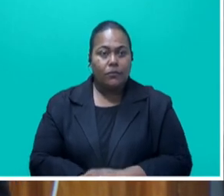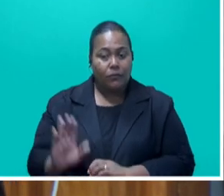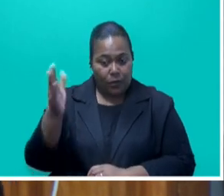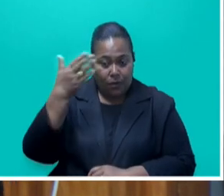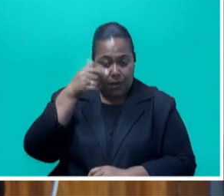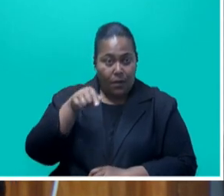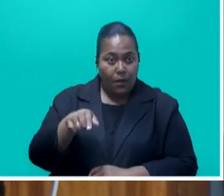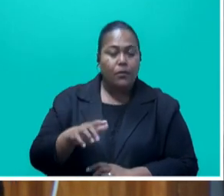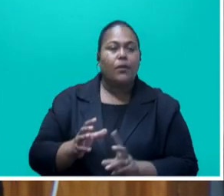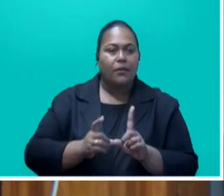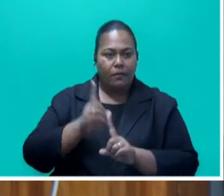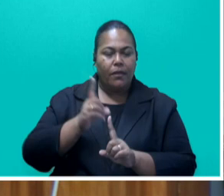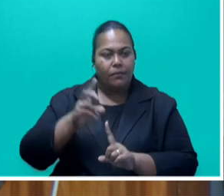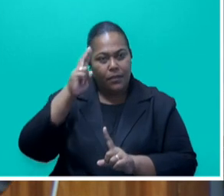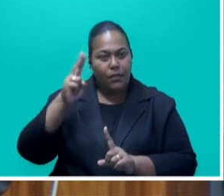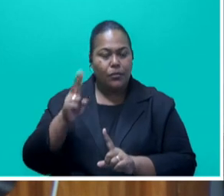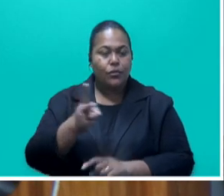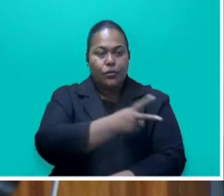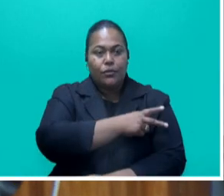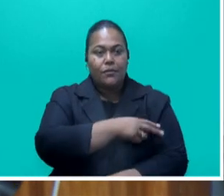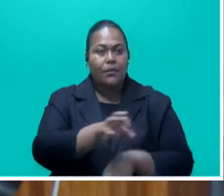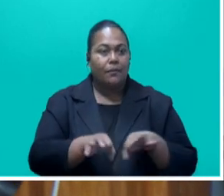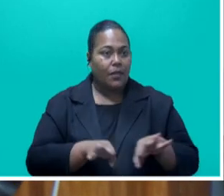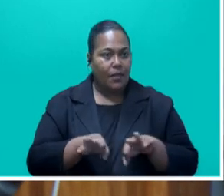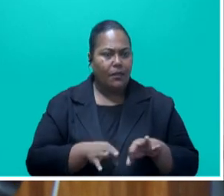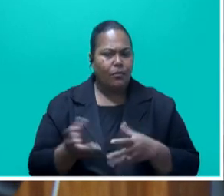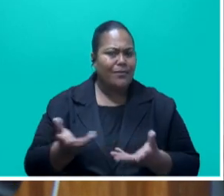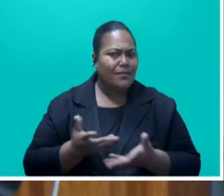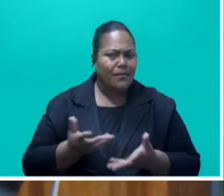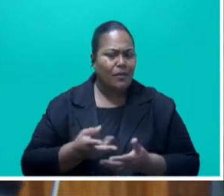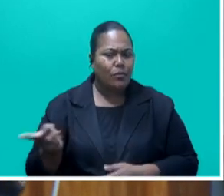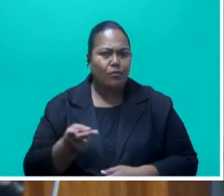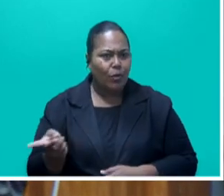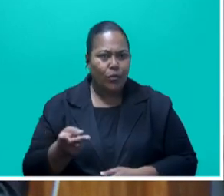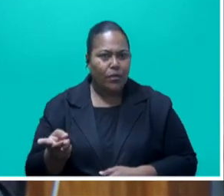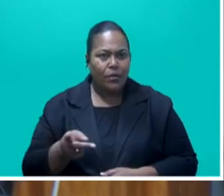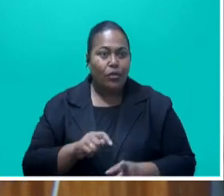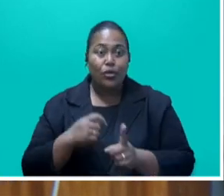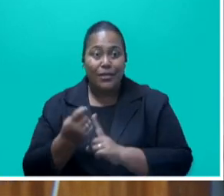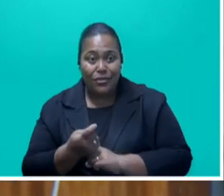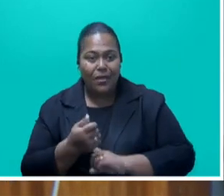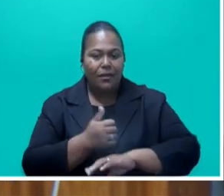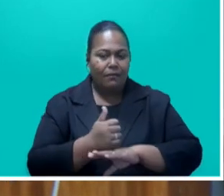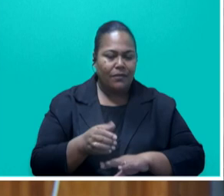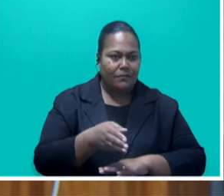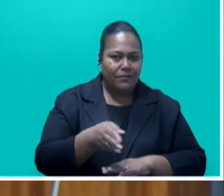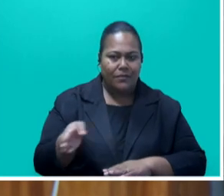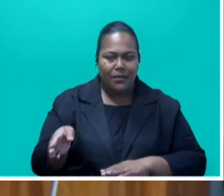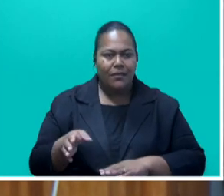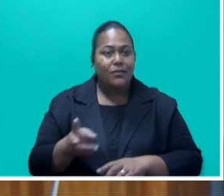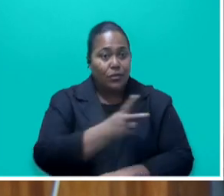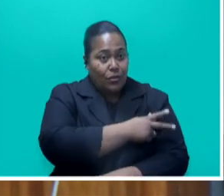and this has been discussed both with the traditional and non-traditional security areas